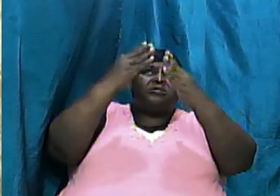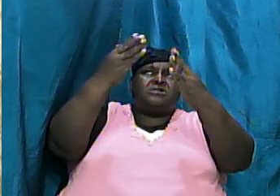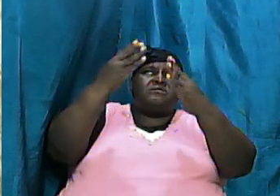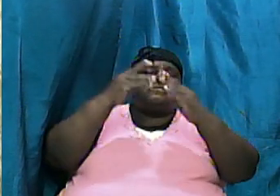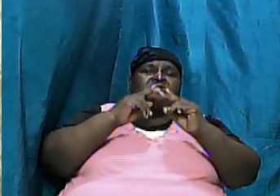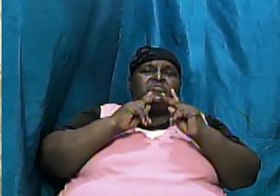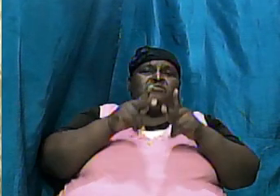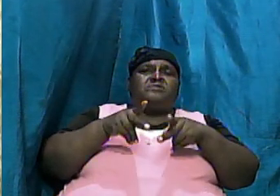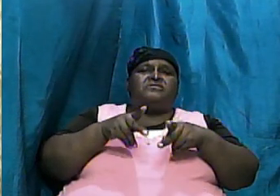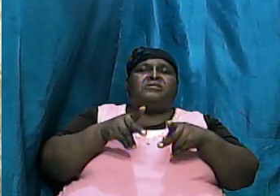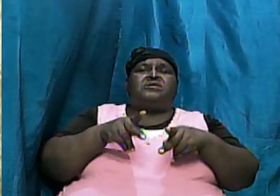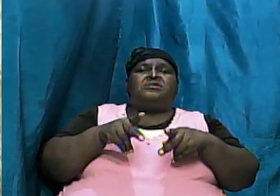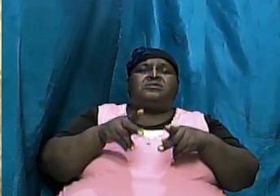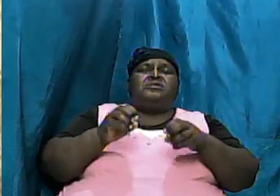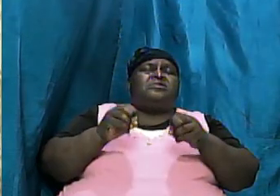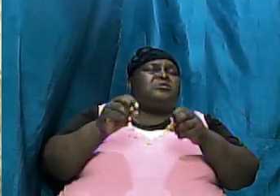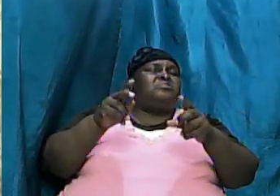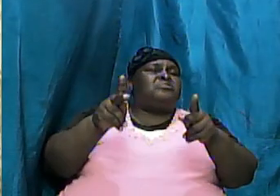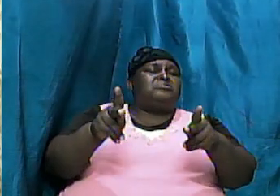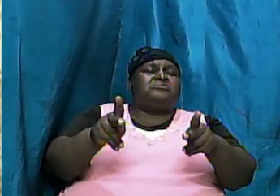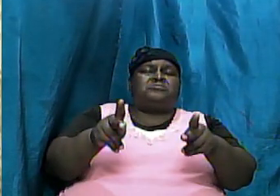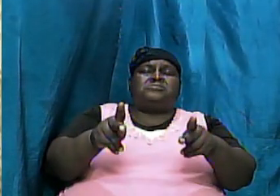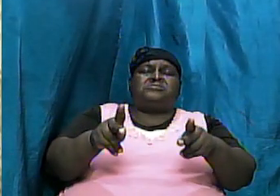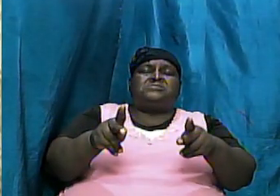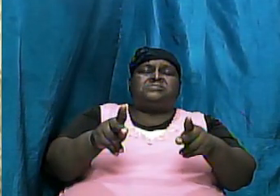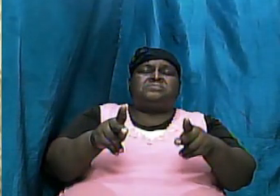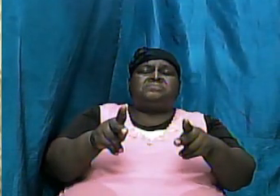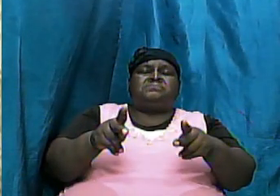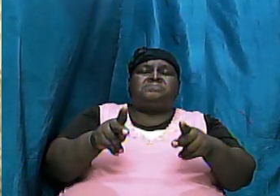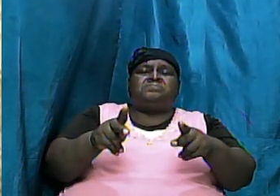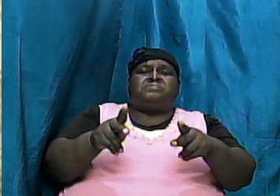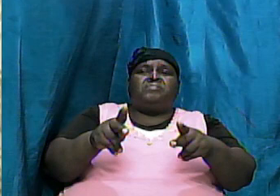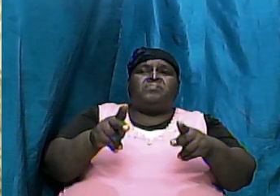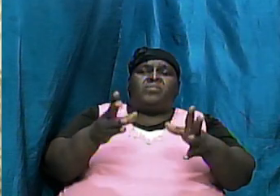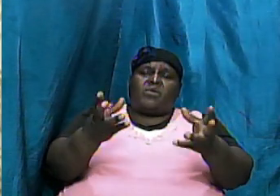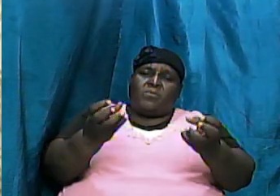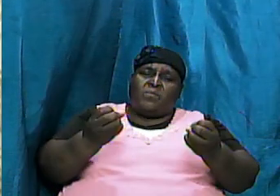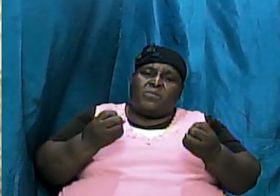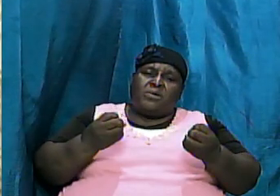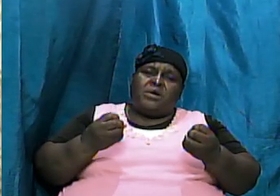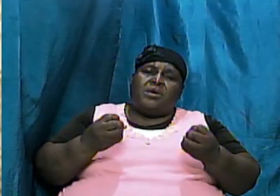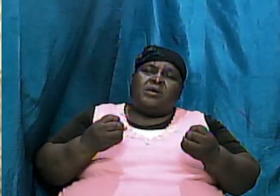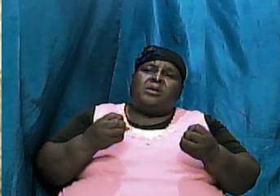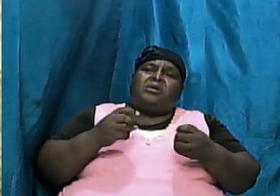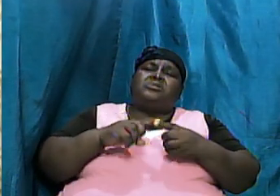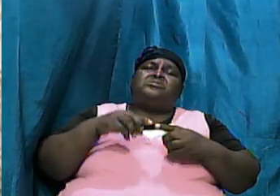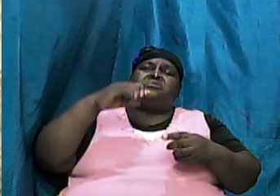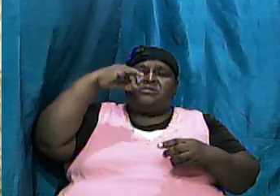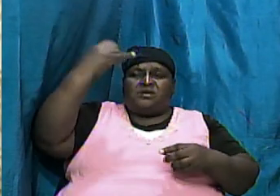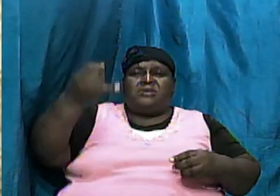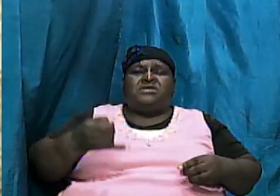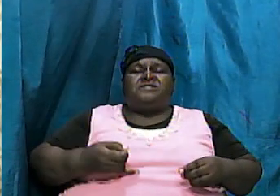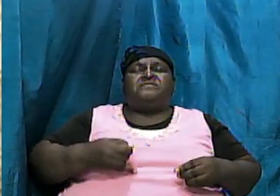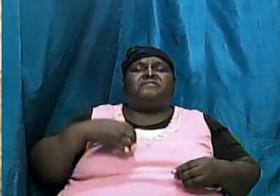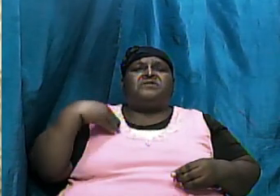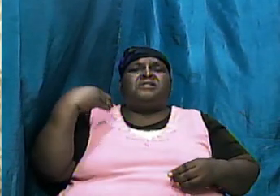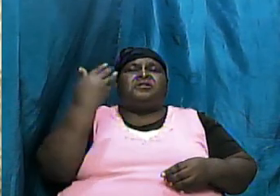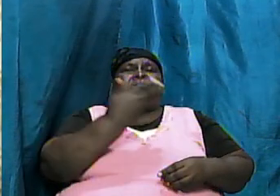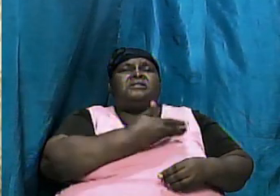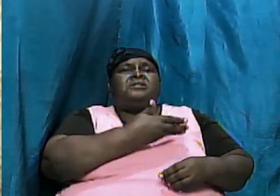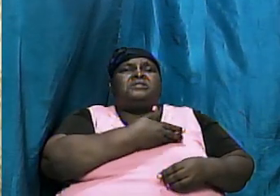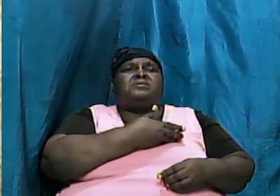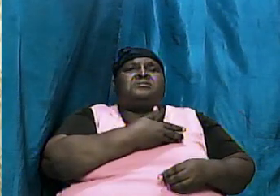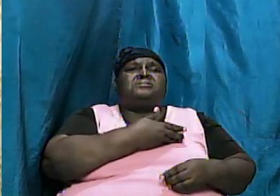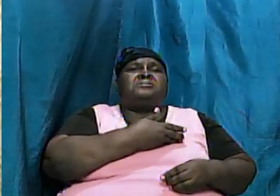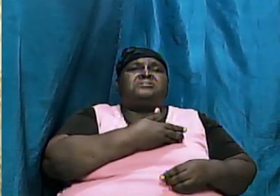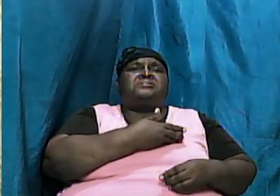thank him for the opportunity and I want to invite us to settle